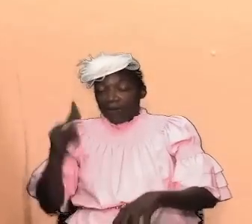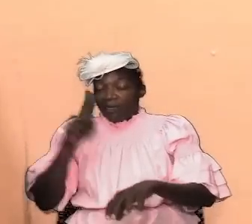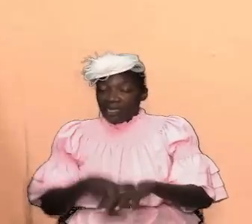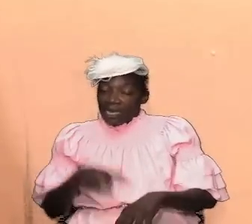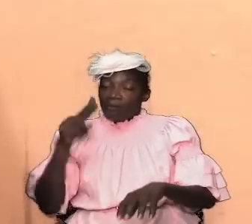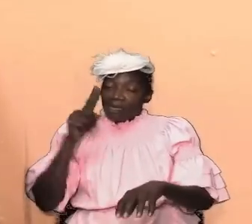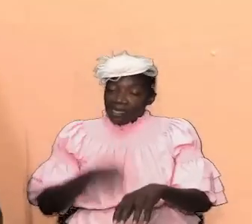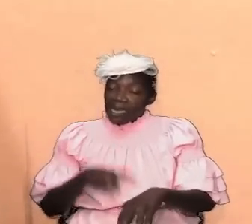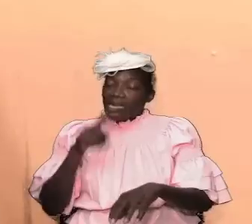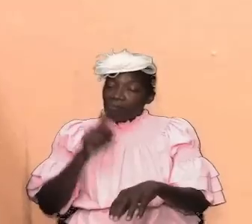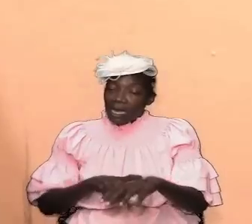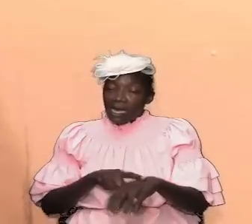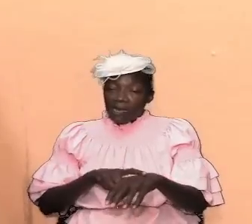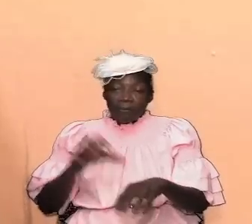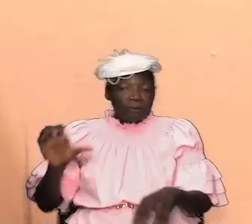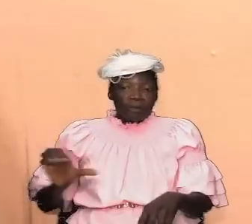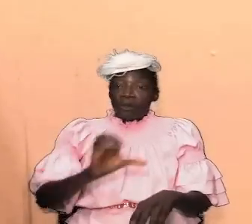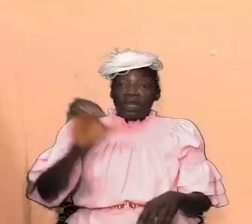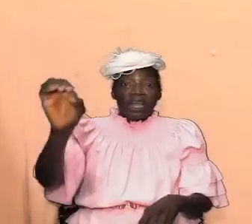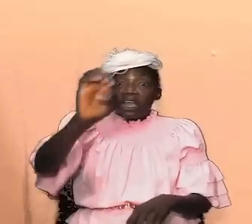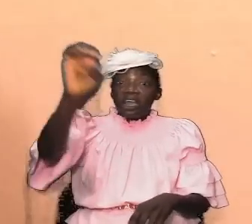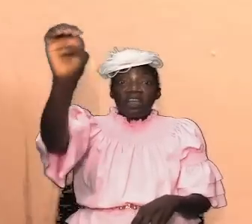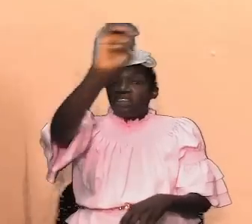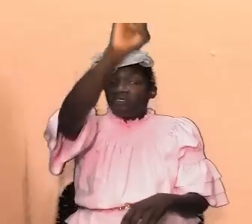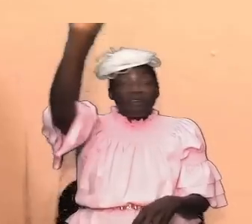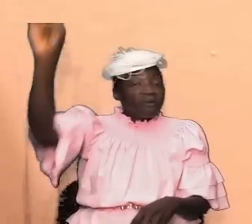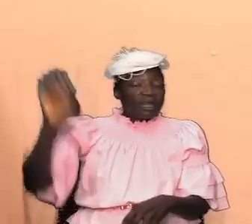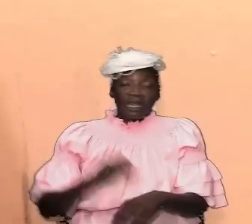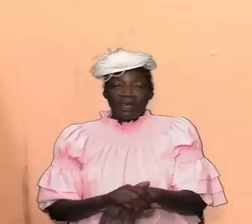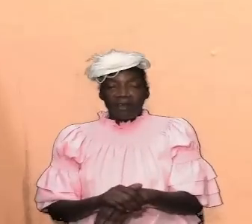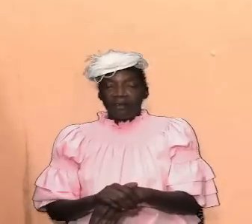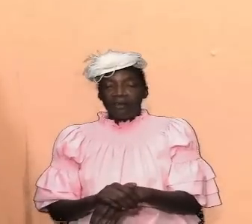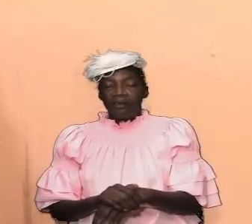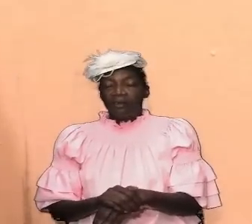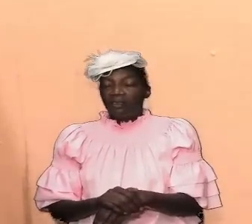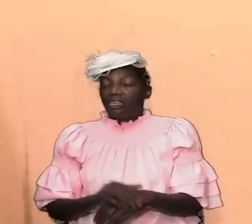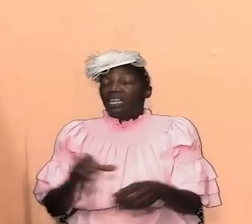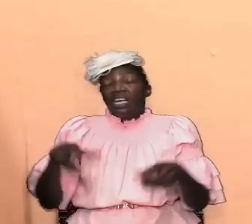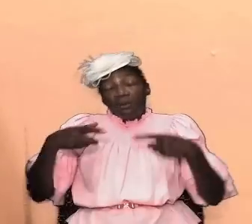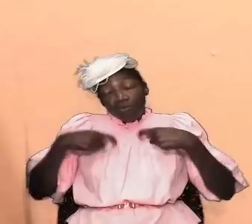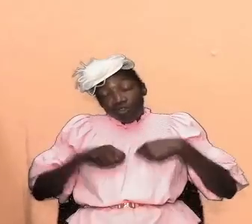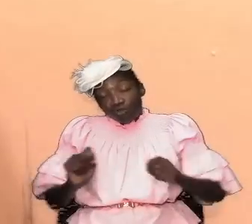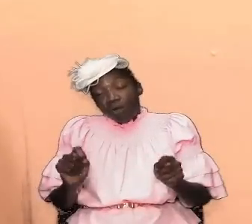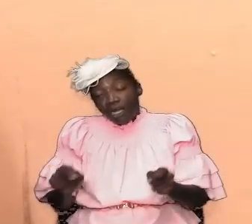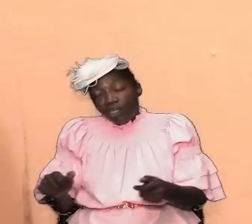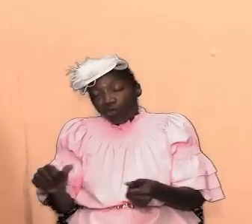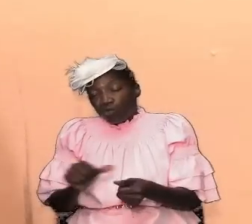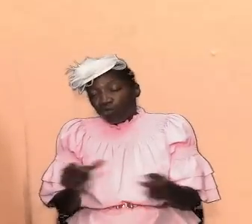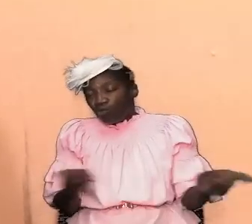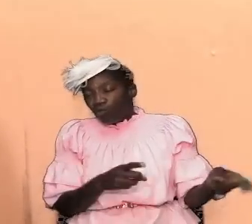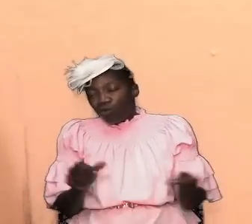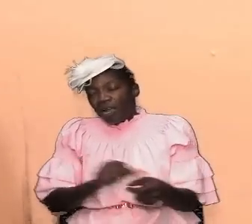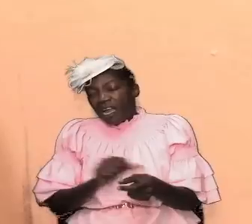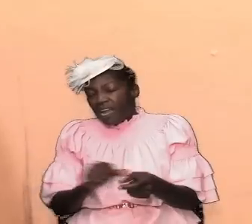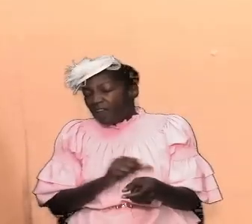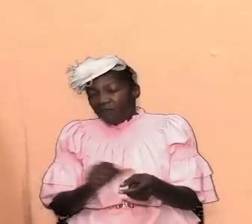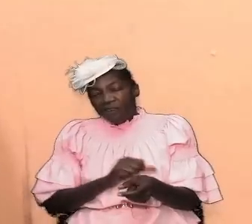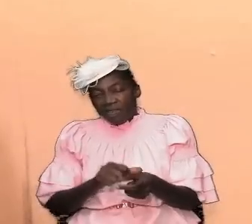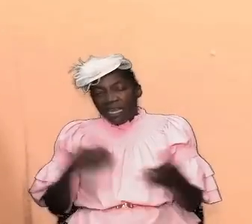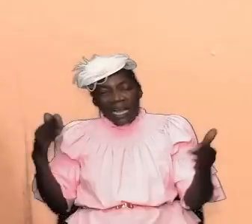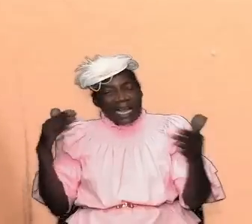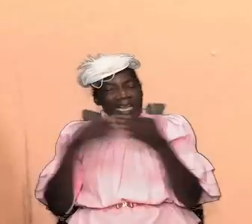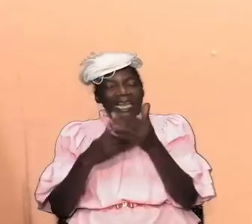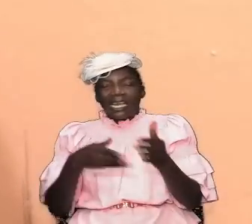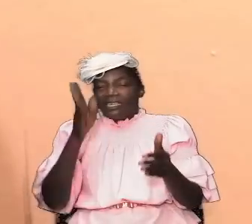america continent by continent he's trying to do everything to spite god and he's going to go